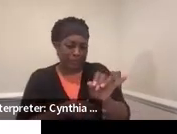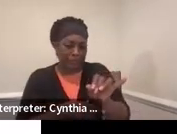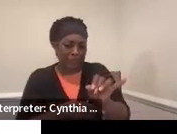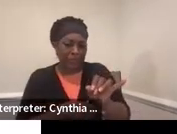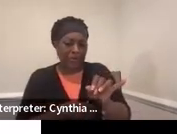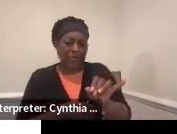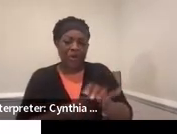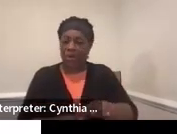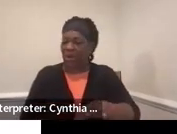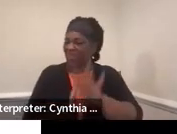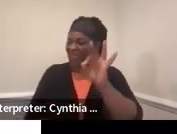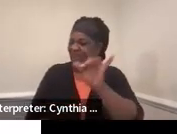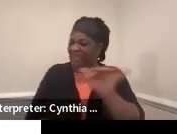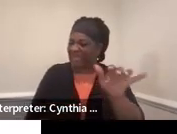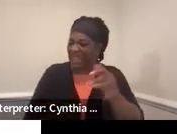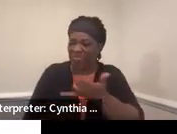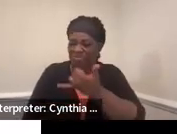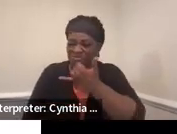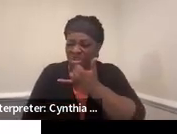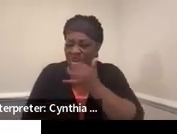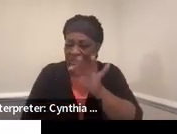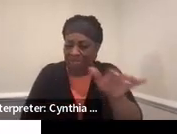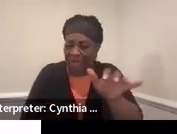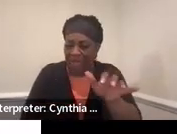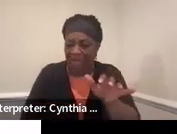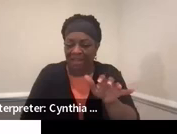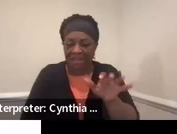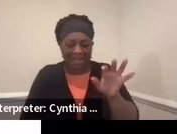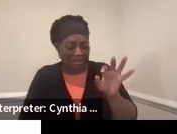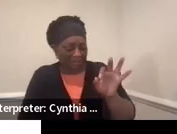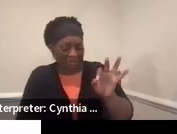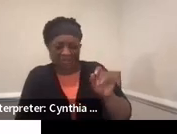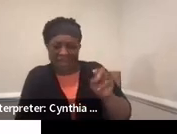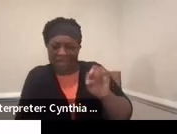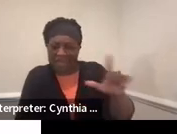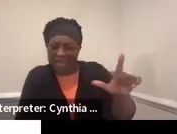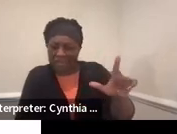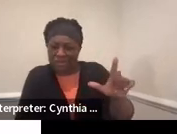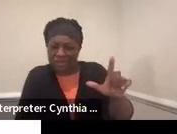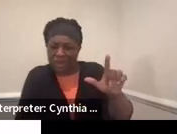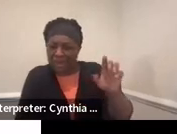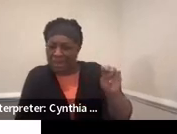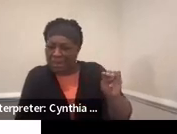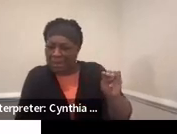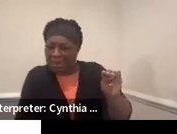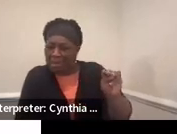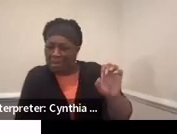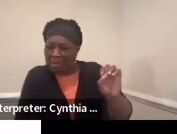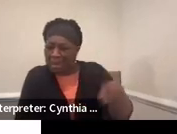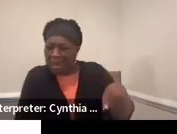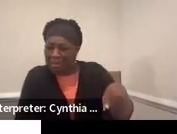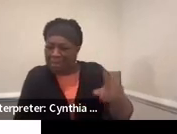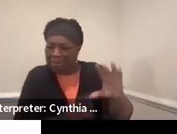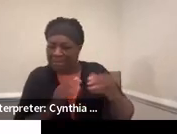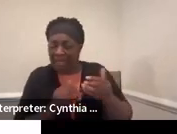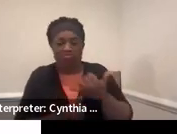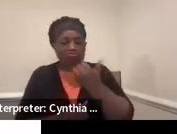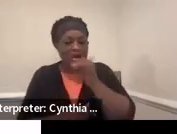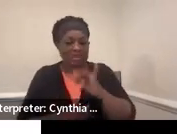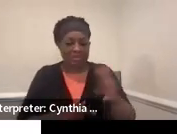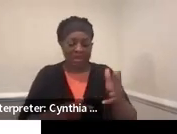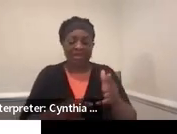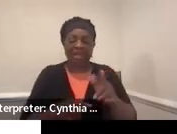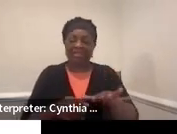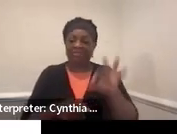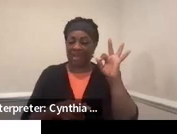just found another typo. Financial match class. All right. So this